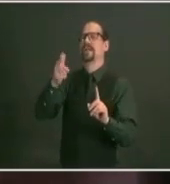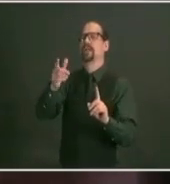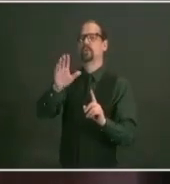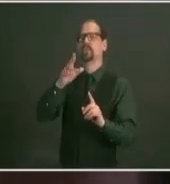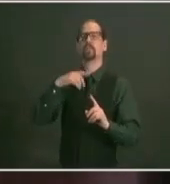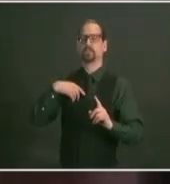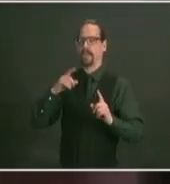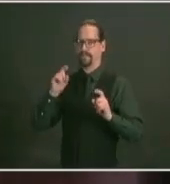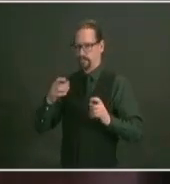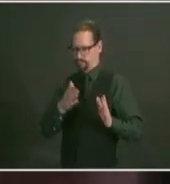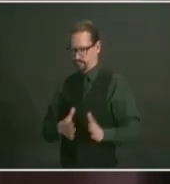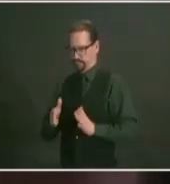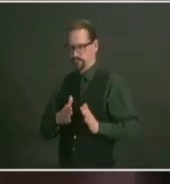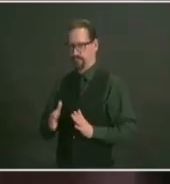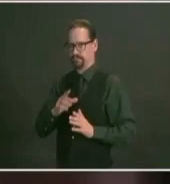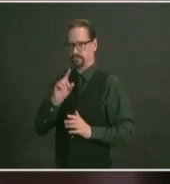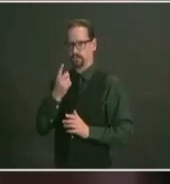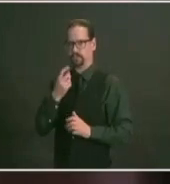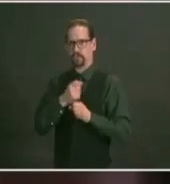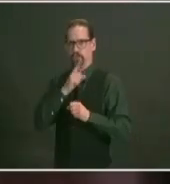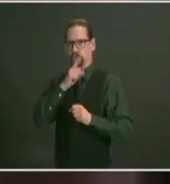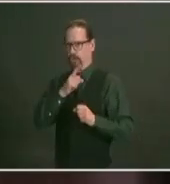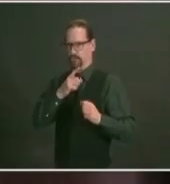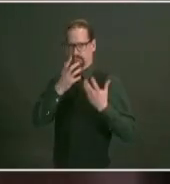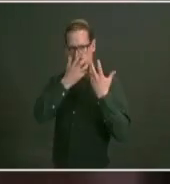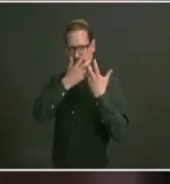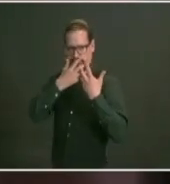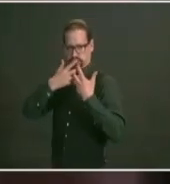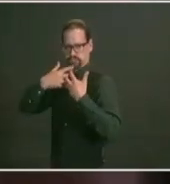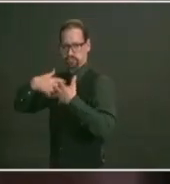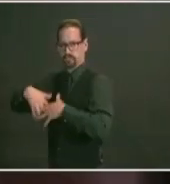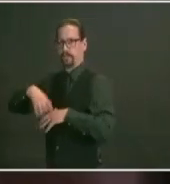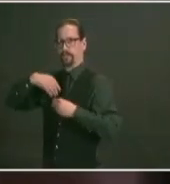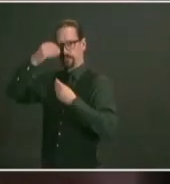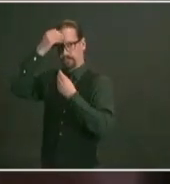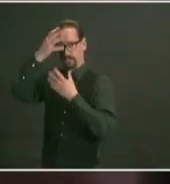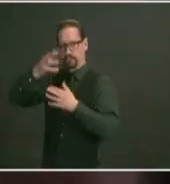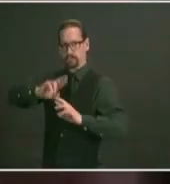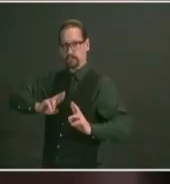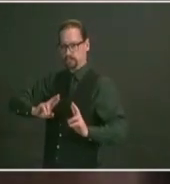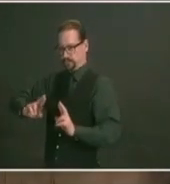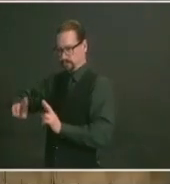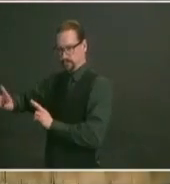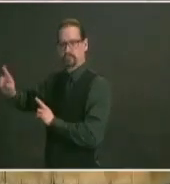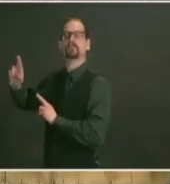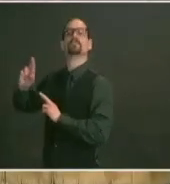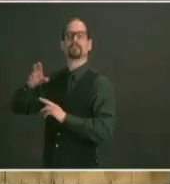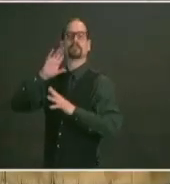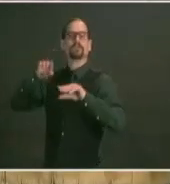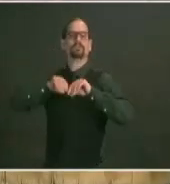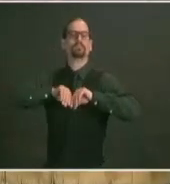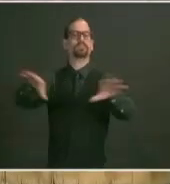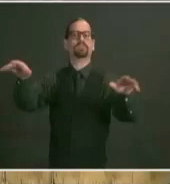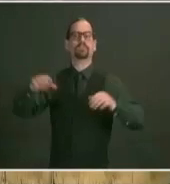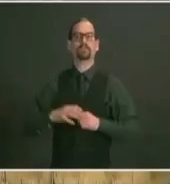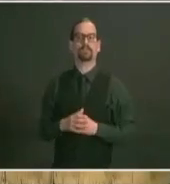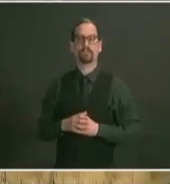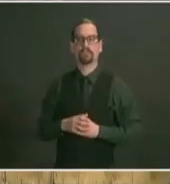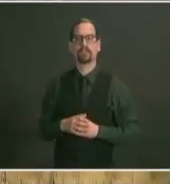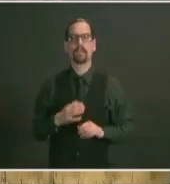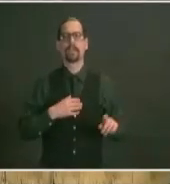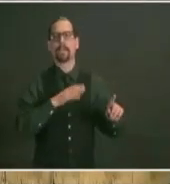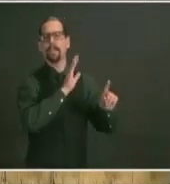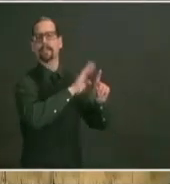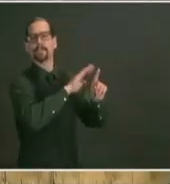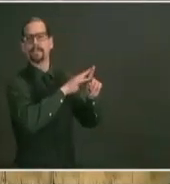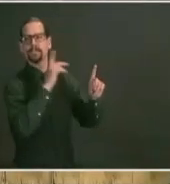well in advance of that being available governor i noticed that your proposed budget fully funds to ride up multi-hug bus plan